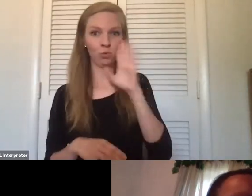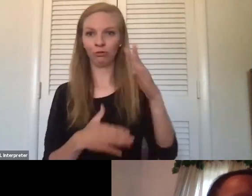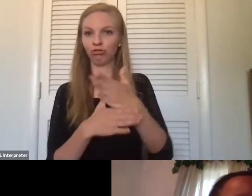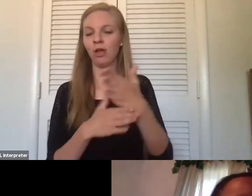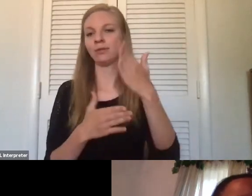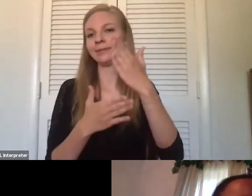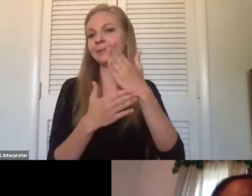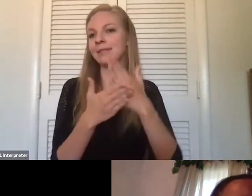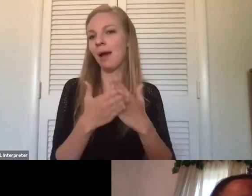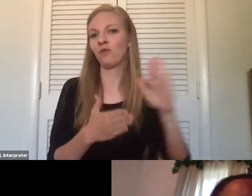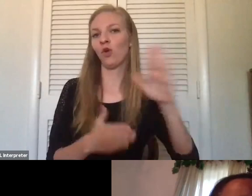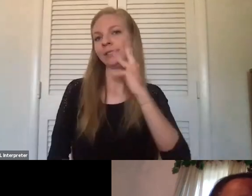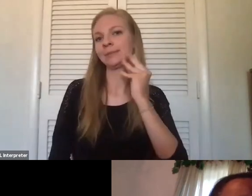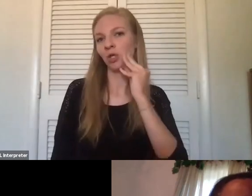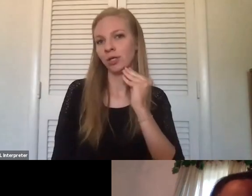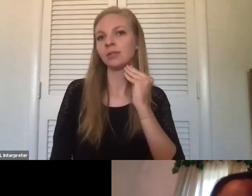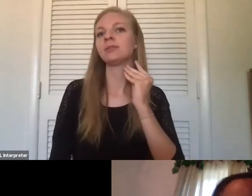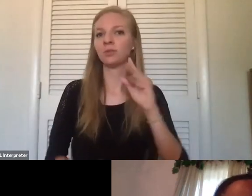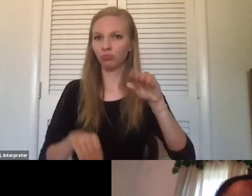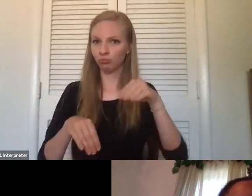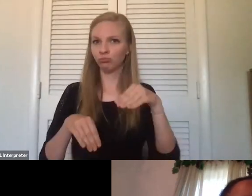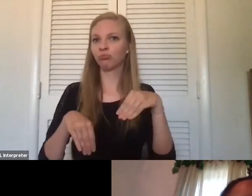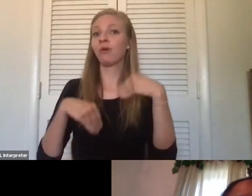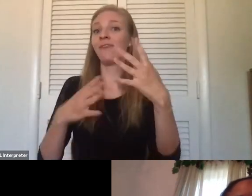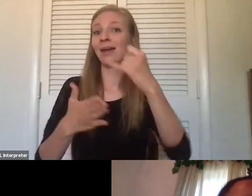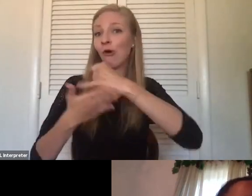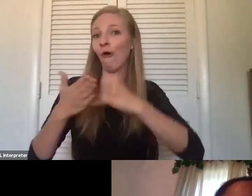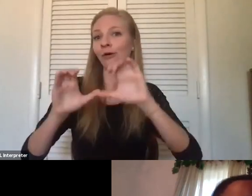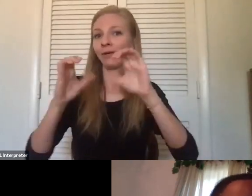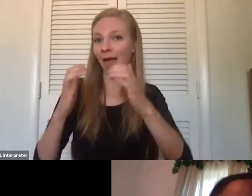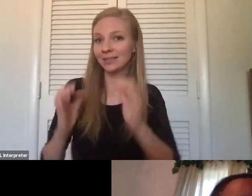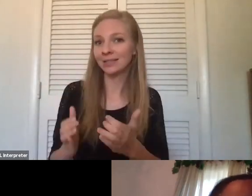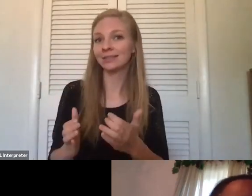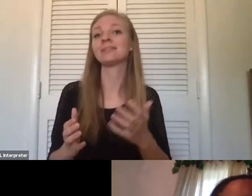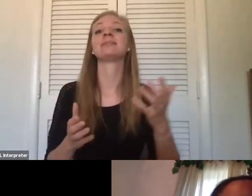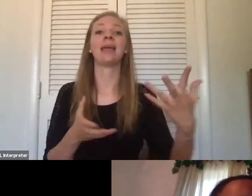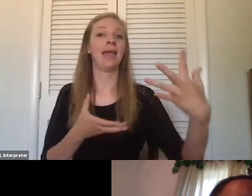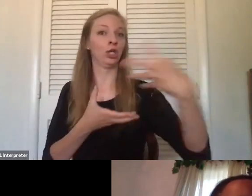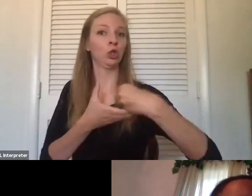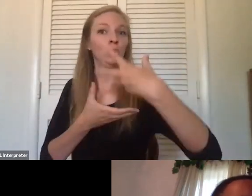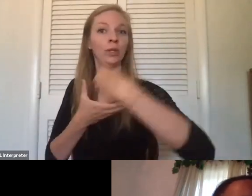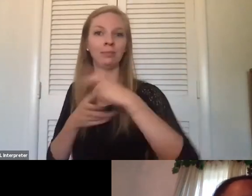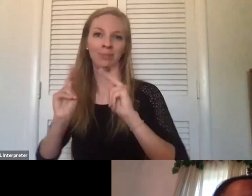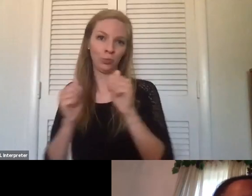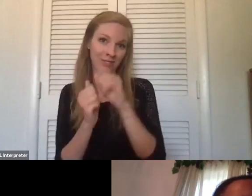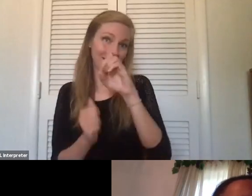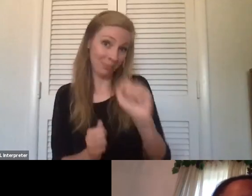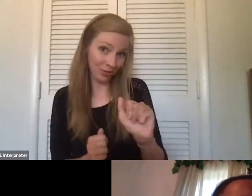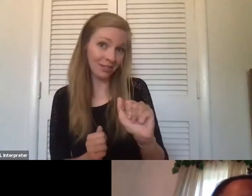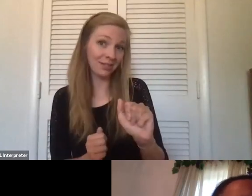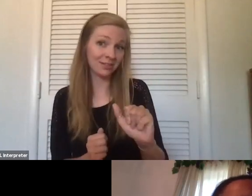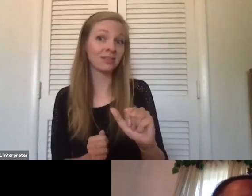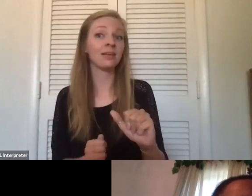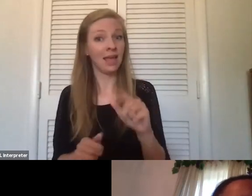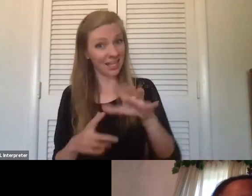some of her experiences providing art classes and being inclusive to individuals with disabilities, especially for this very